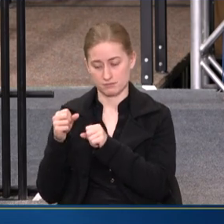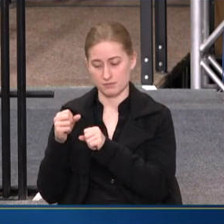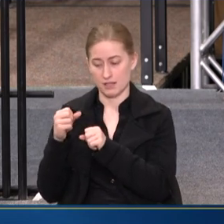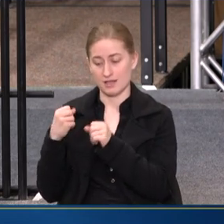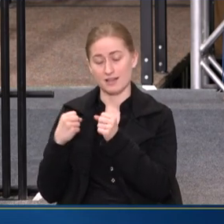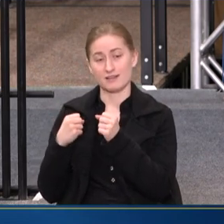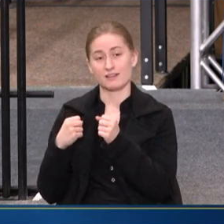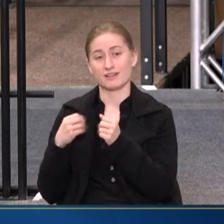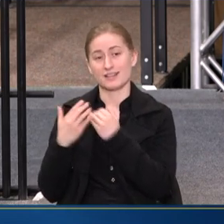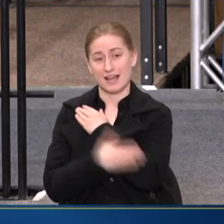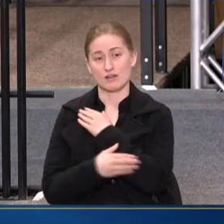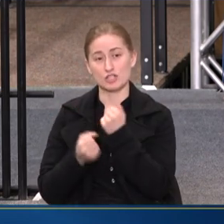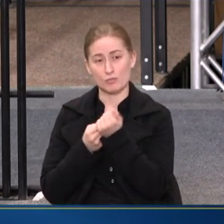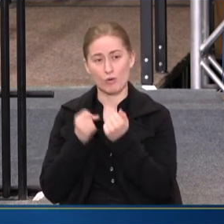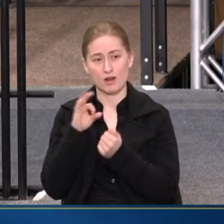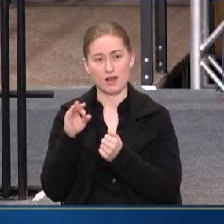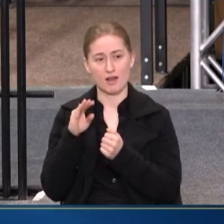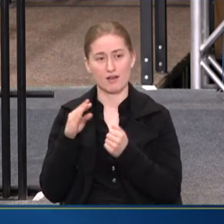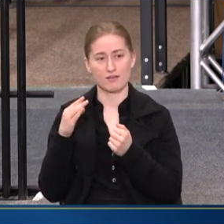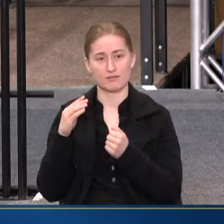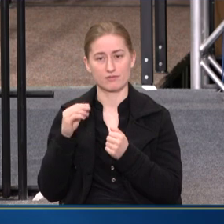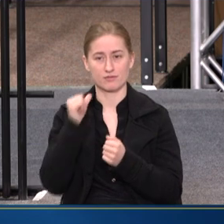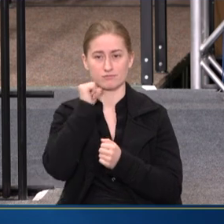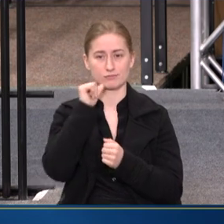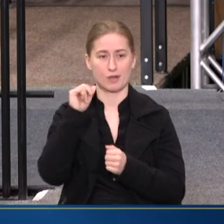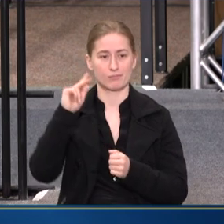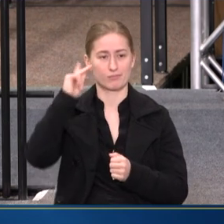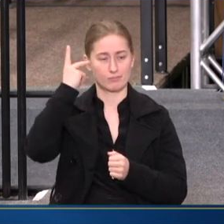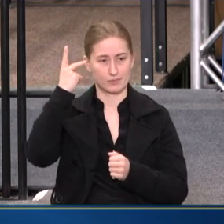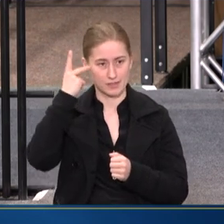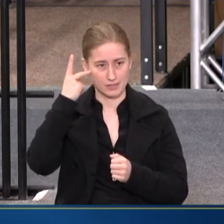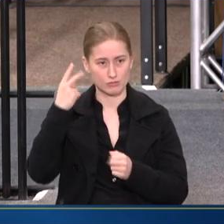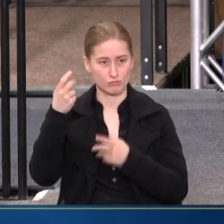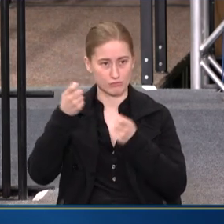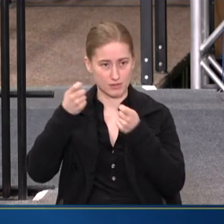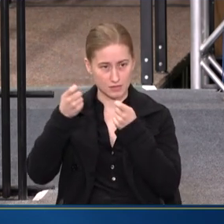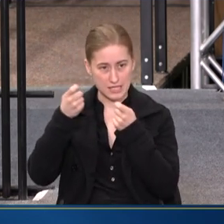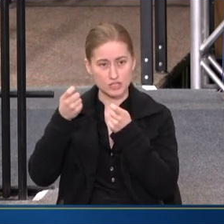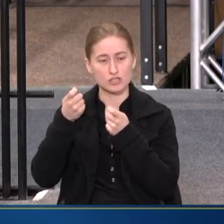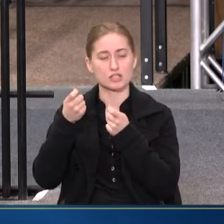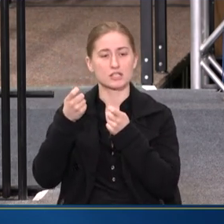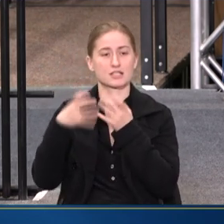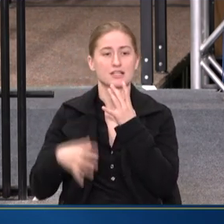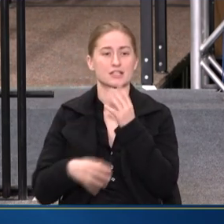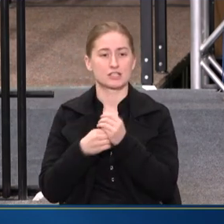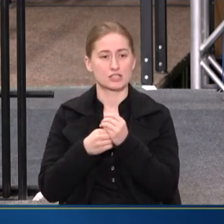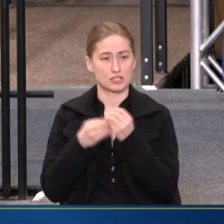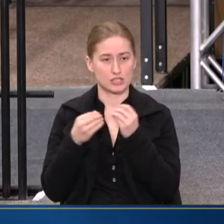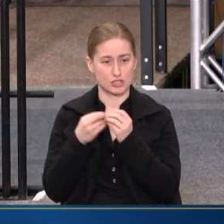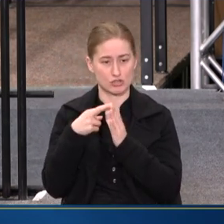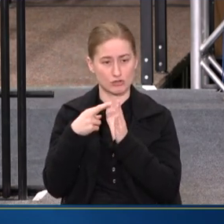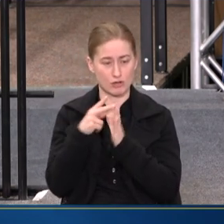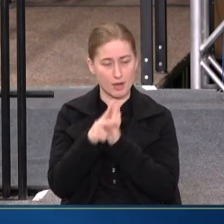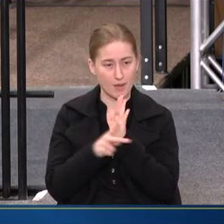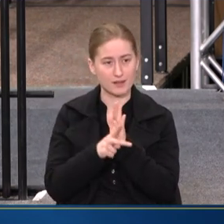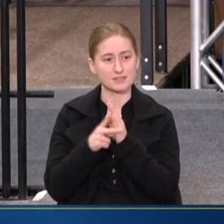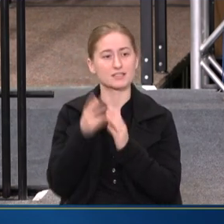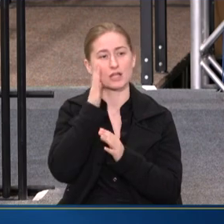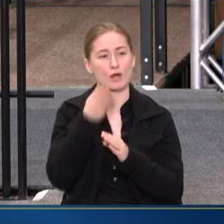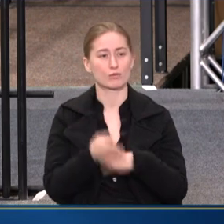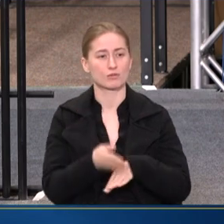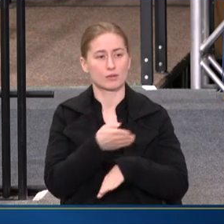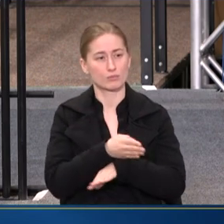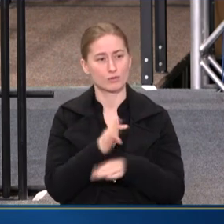of bipartisan legislation and additional regulatory measures that would greatly improve care coordination